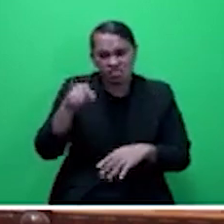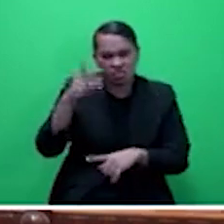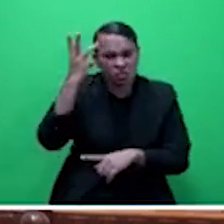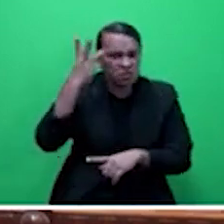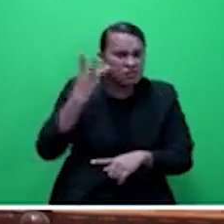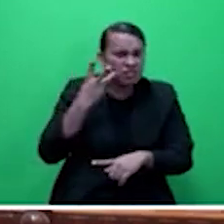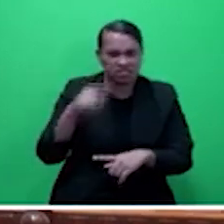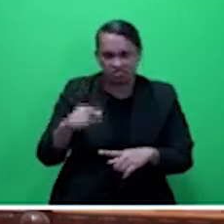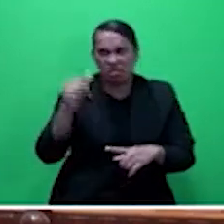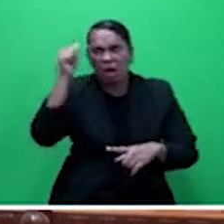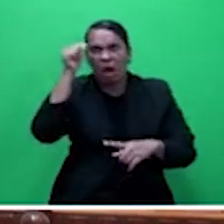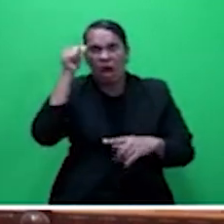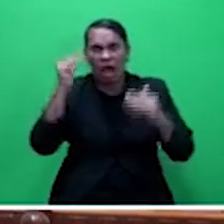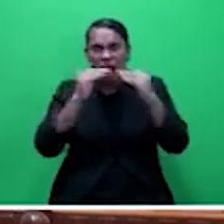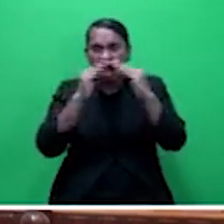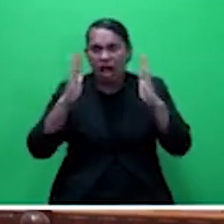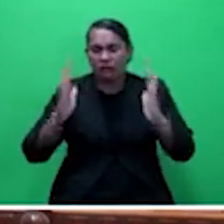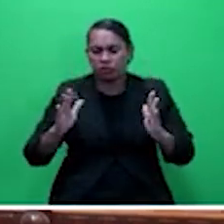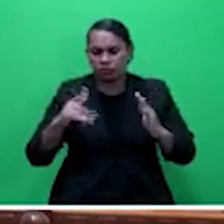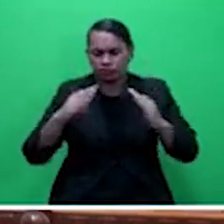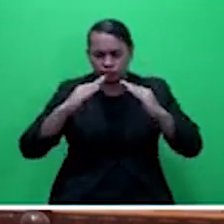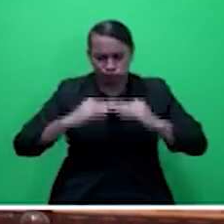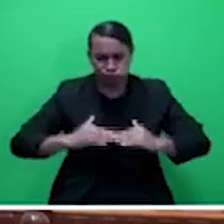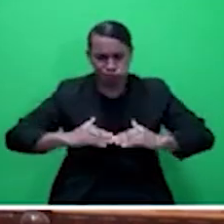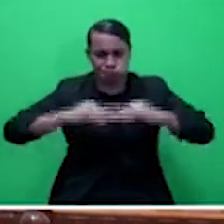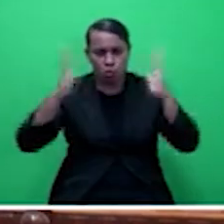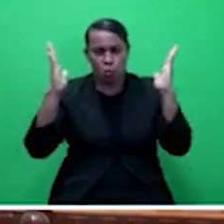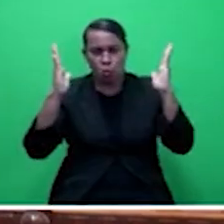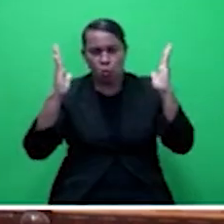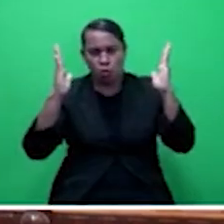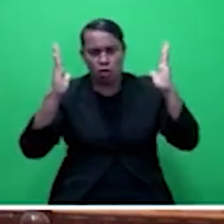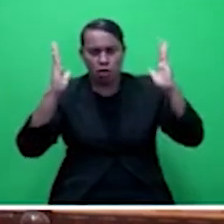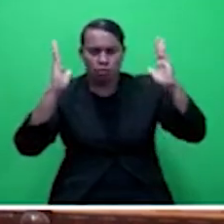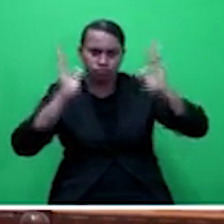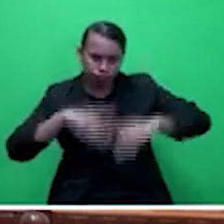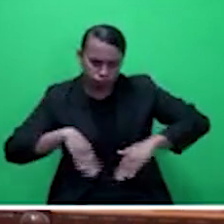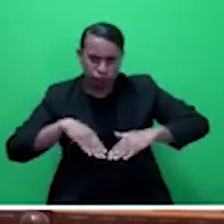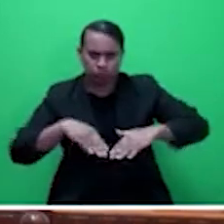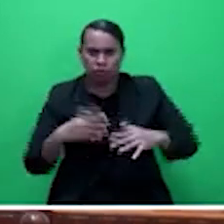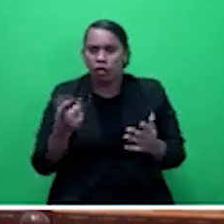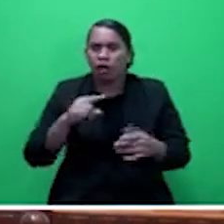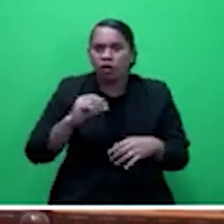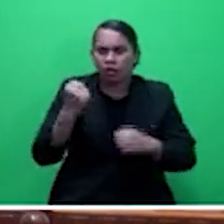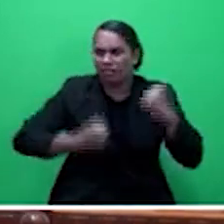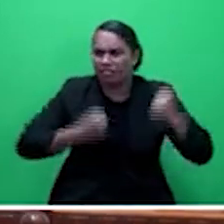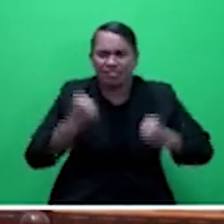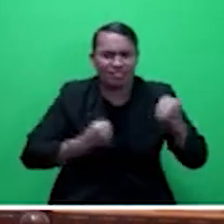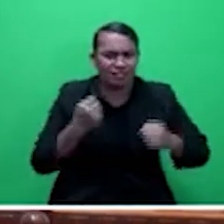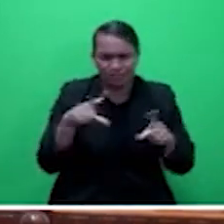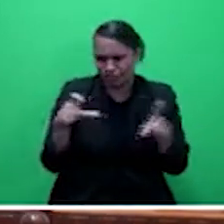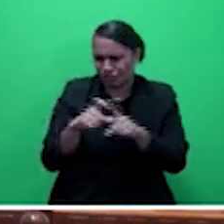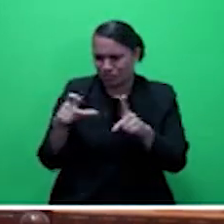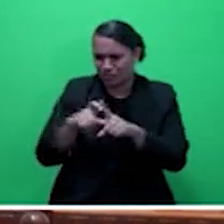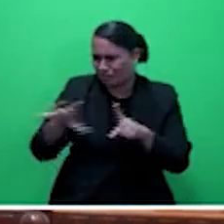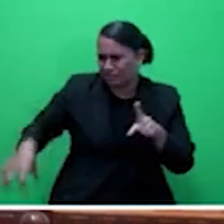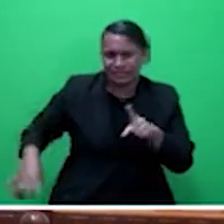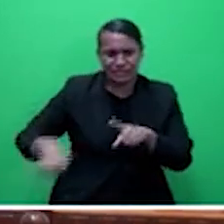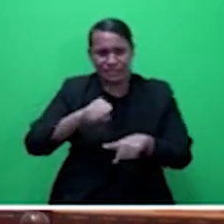so she ran with her daughter to the church to take Celta.